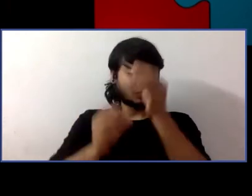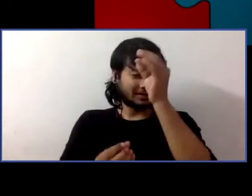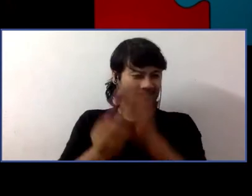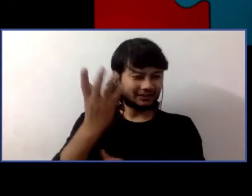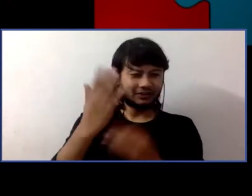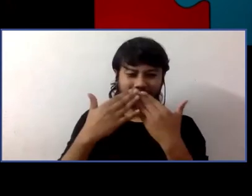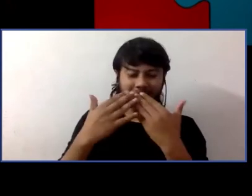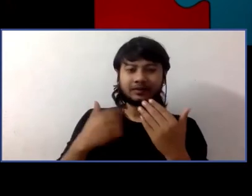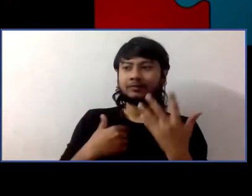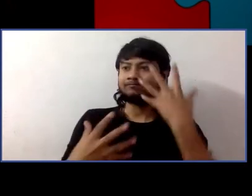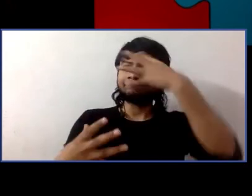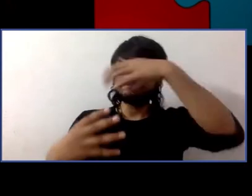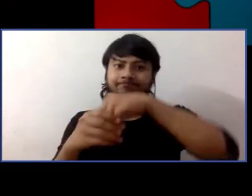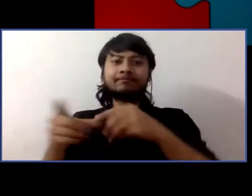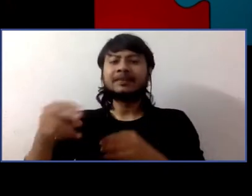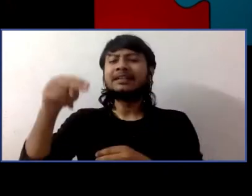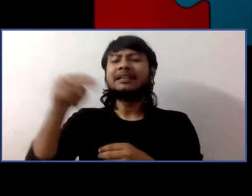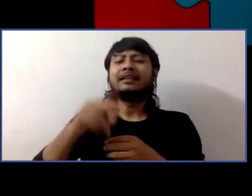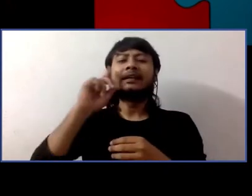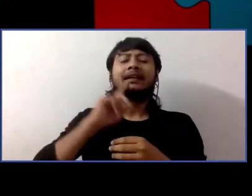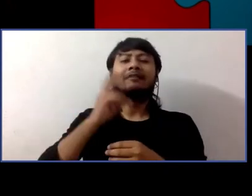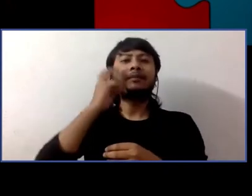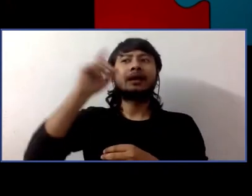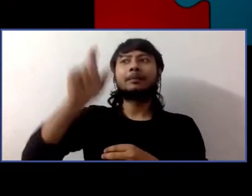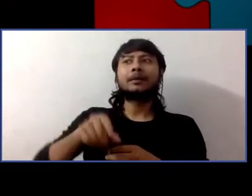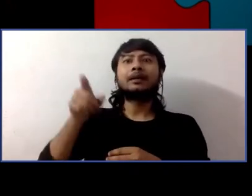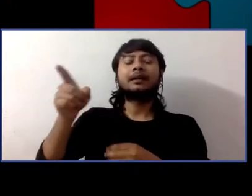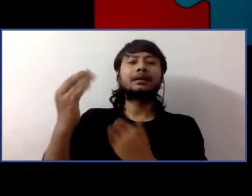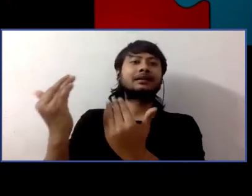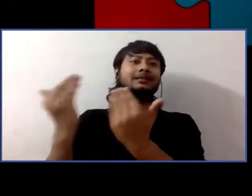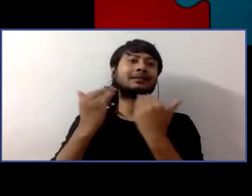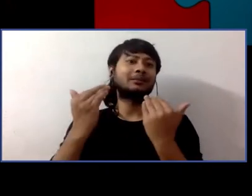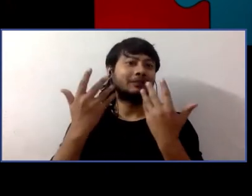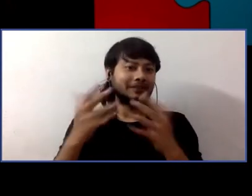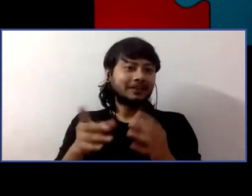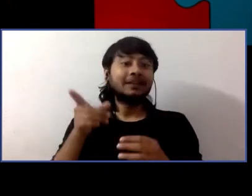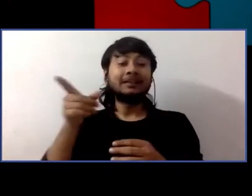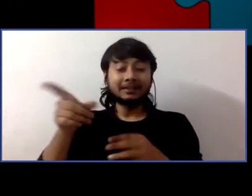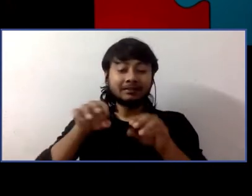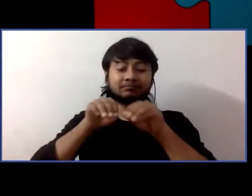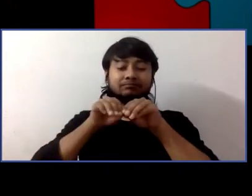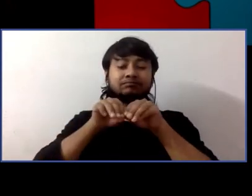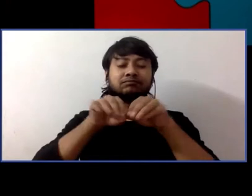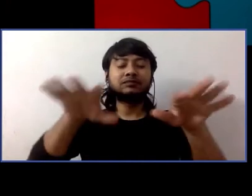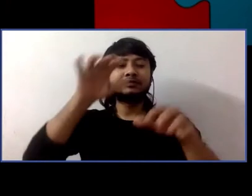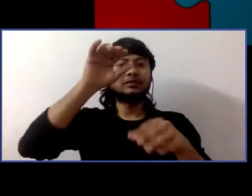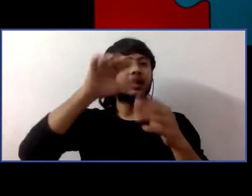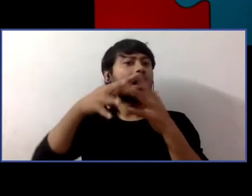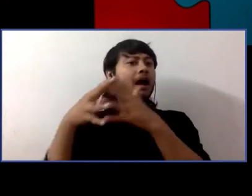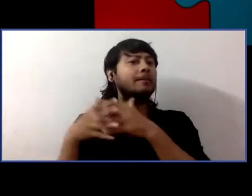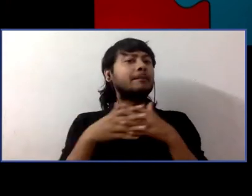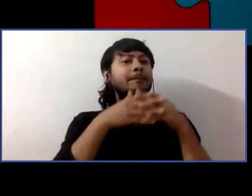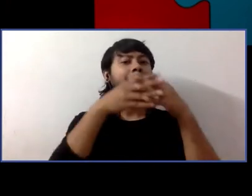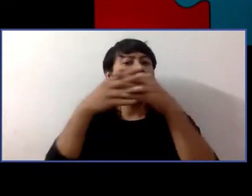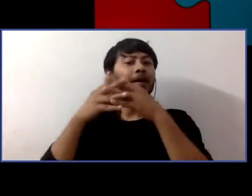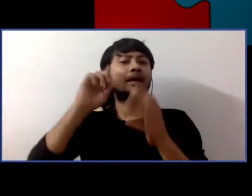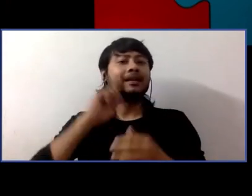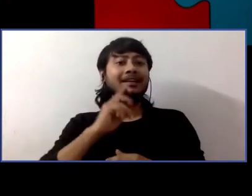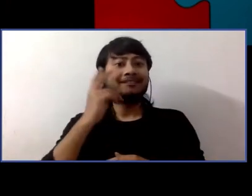And they helped me do that. So they ended up reaching out to DeafBlind people all across the country as possible